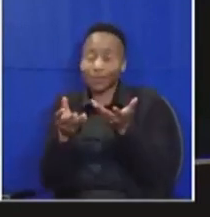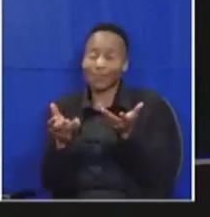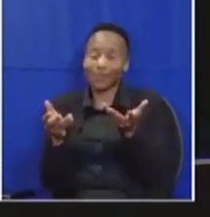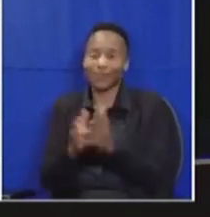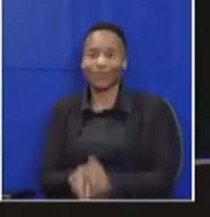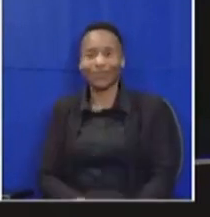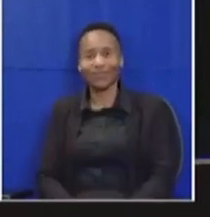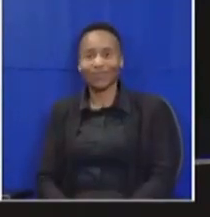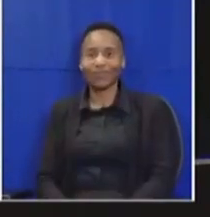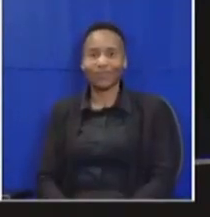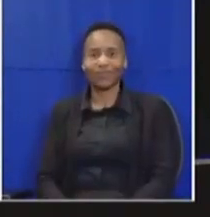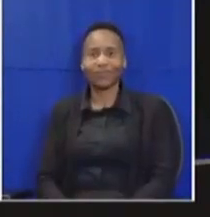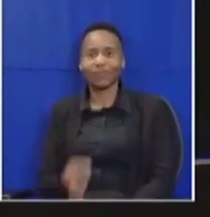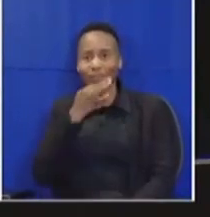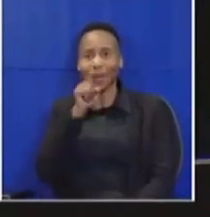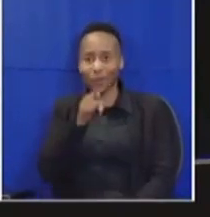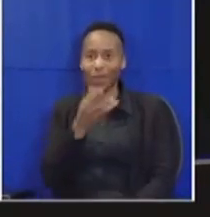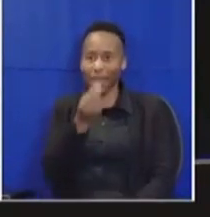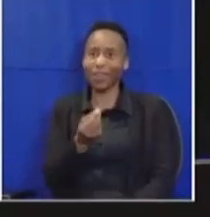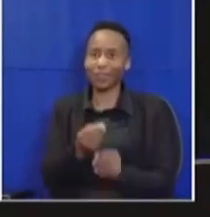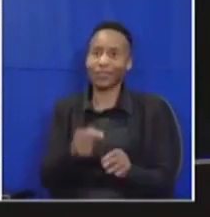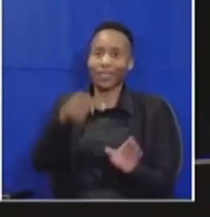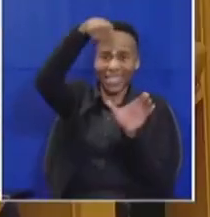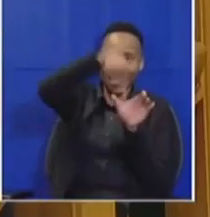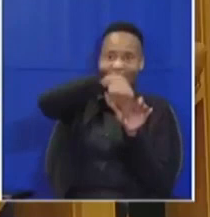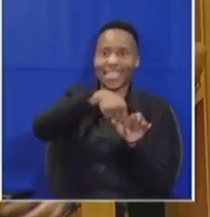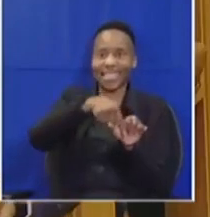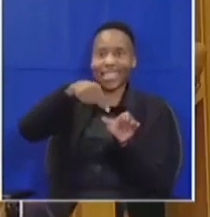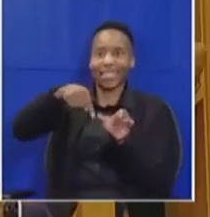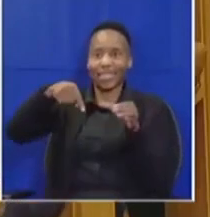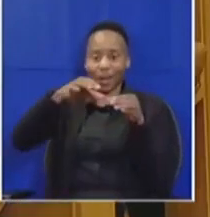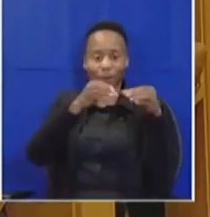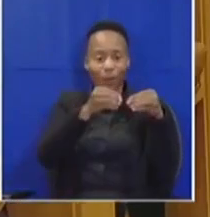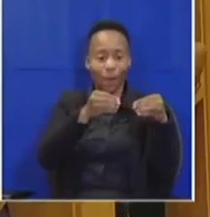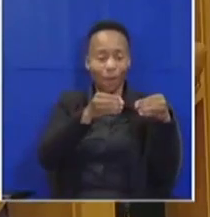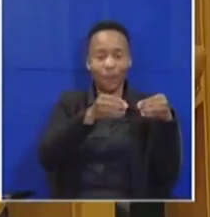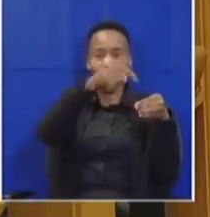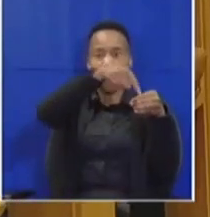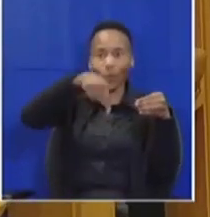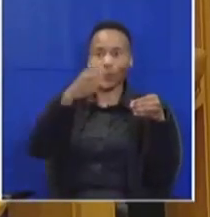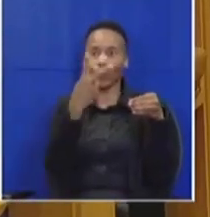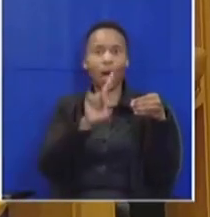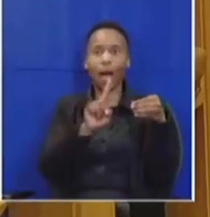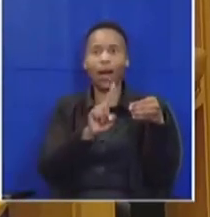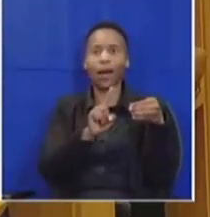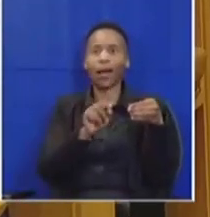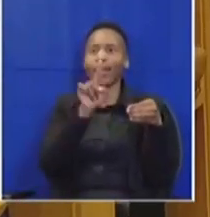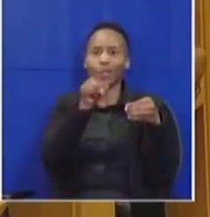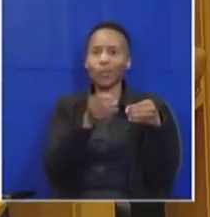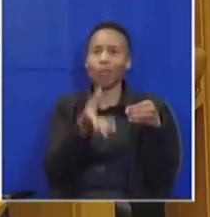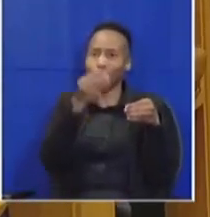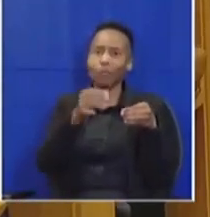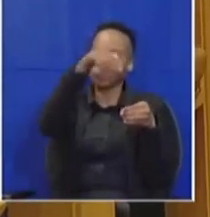got your deep stick in the wrong hole absolutely this is why you are getting a wrong reading